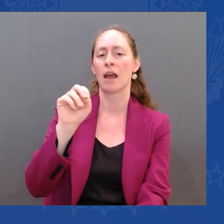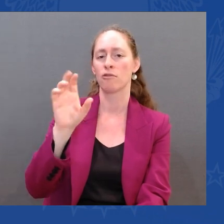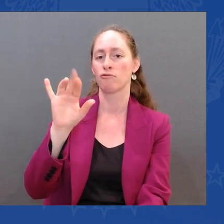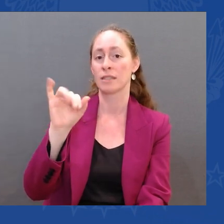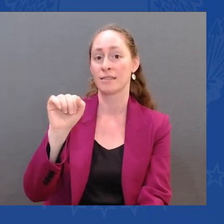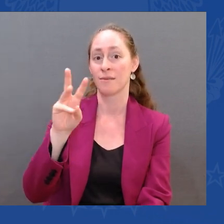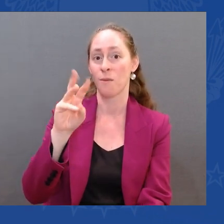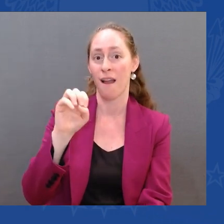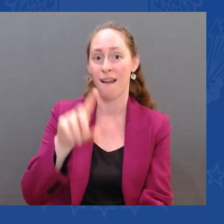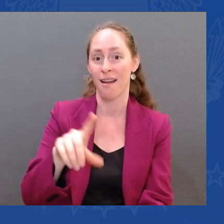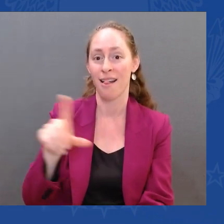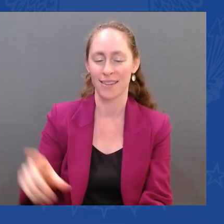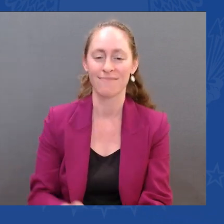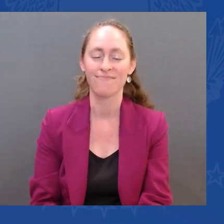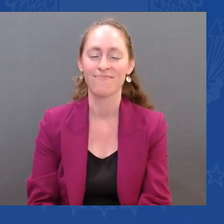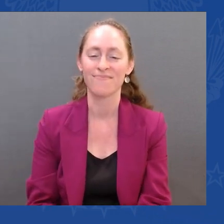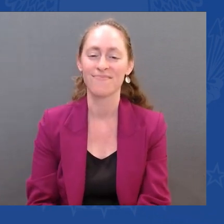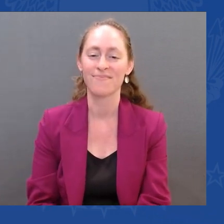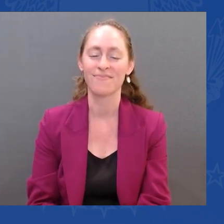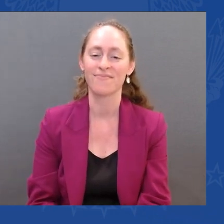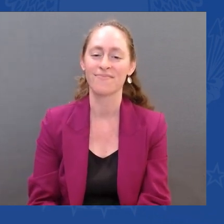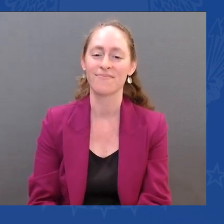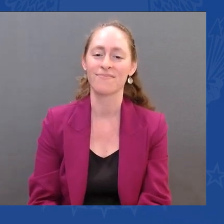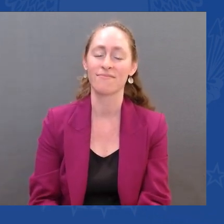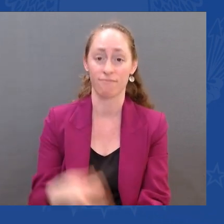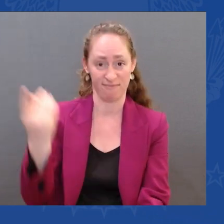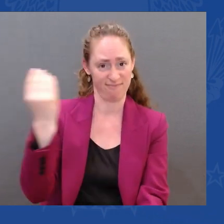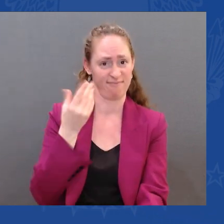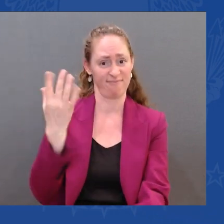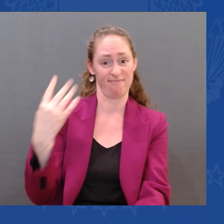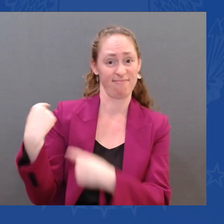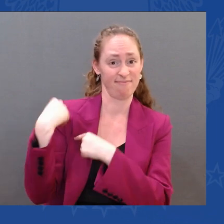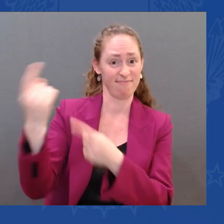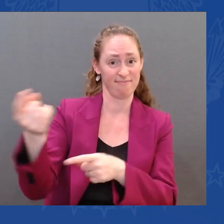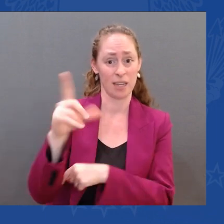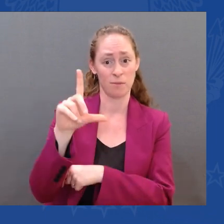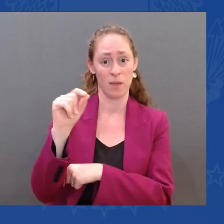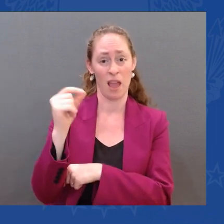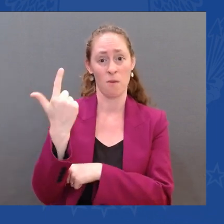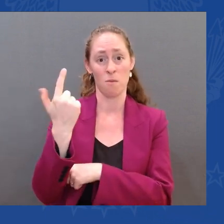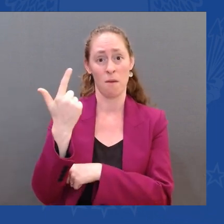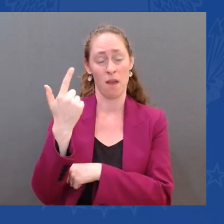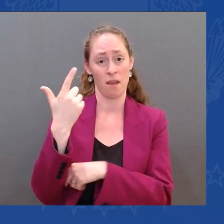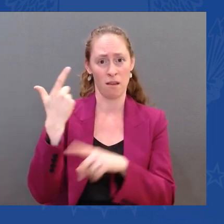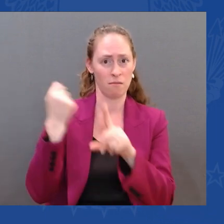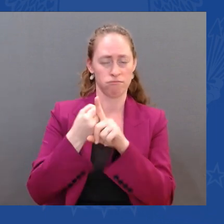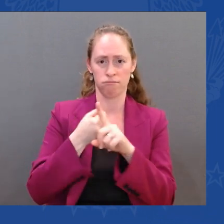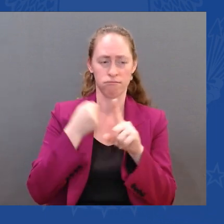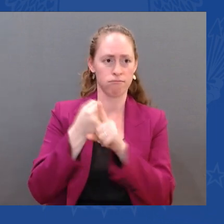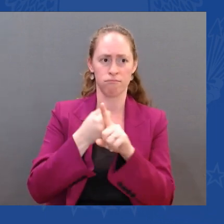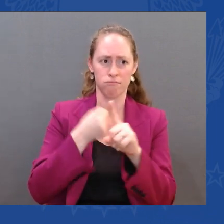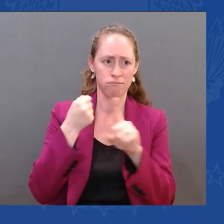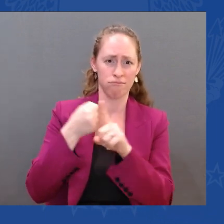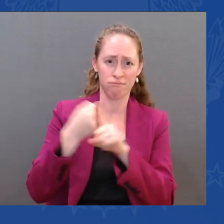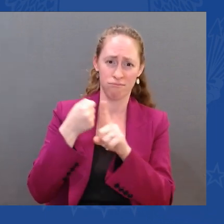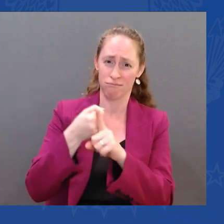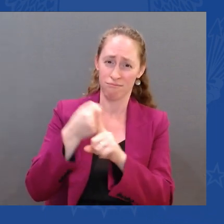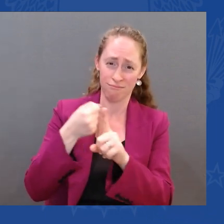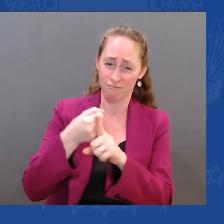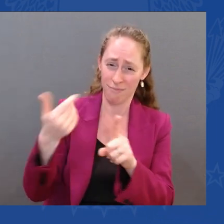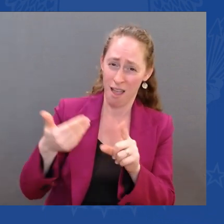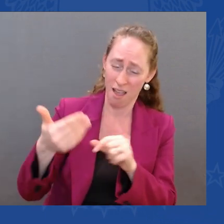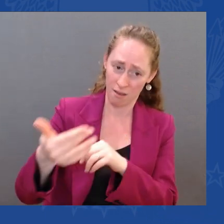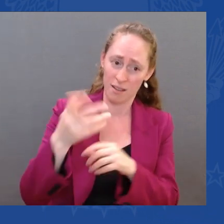season ever recorded, including the first hurricane to hit the Northeast in 30 years, killing more than 100